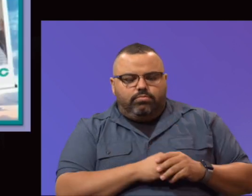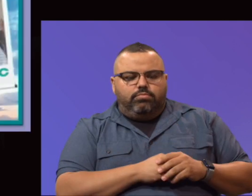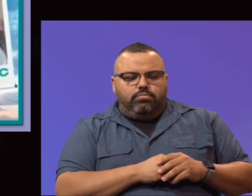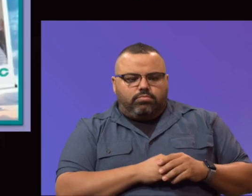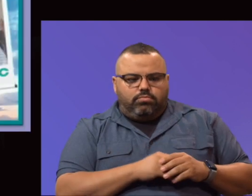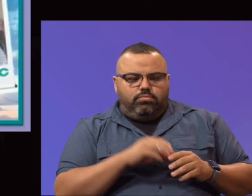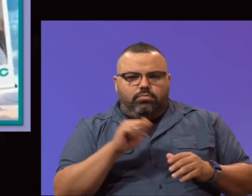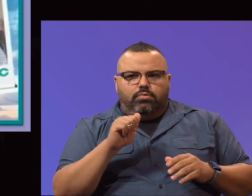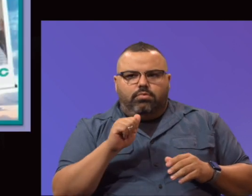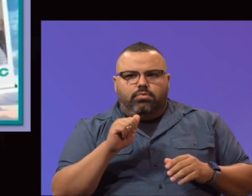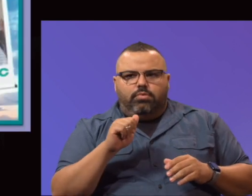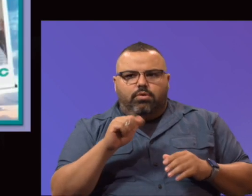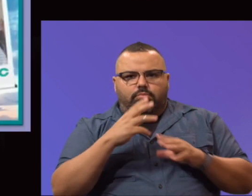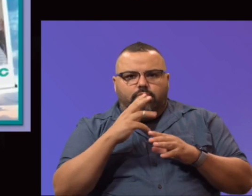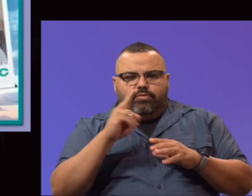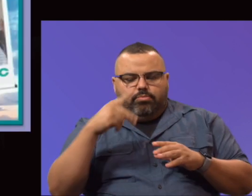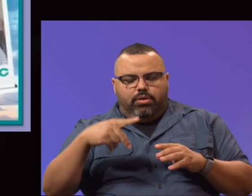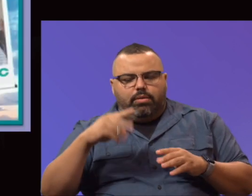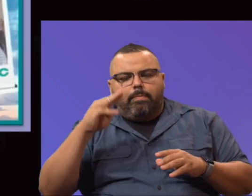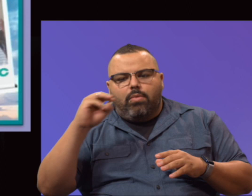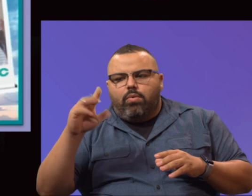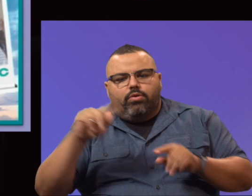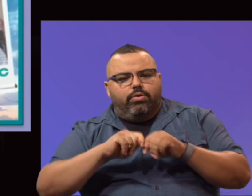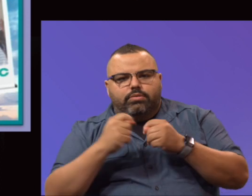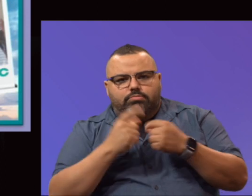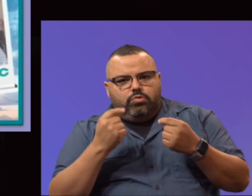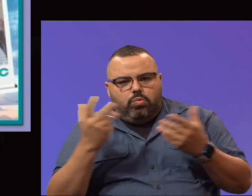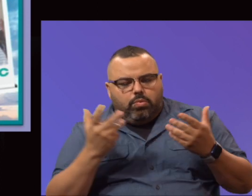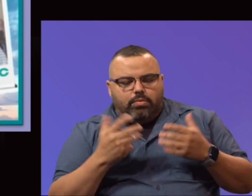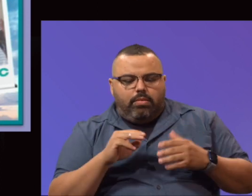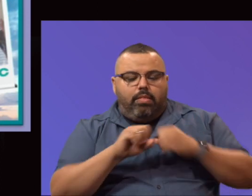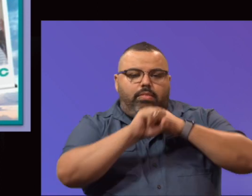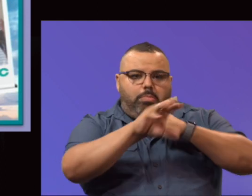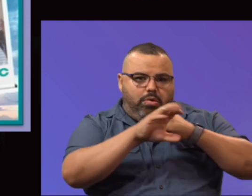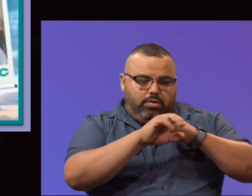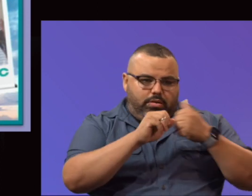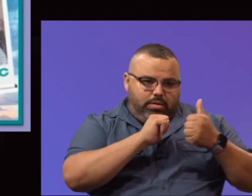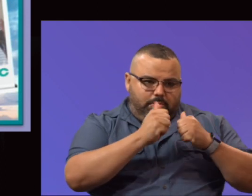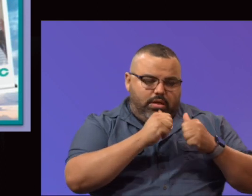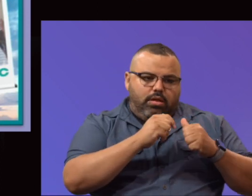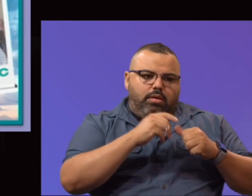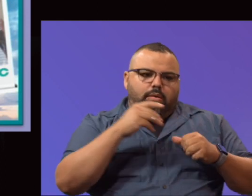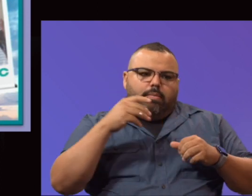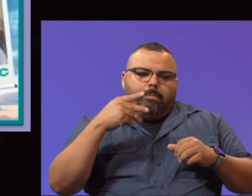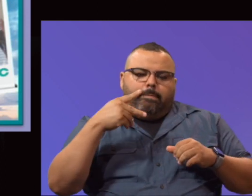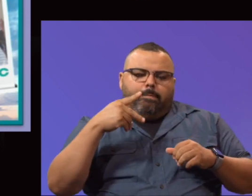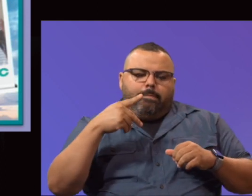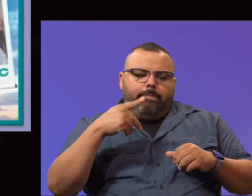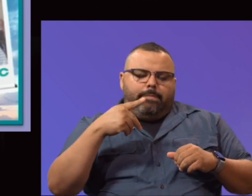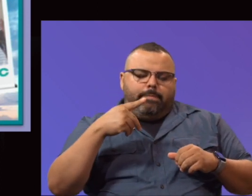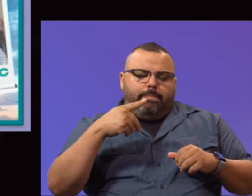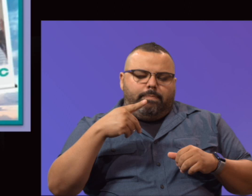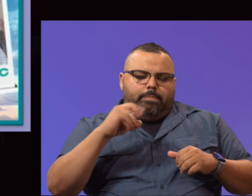campaign, Pound Worth It, they have highlighted the benefits of a college degree. EPCC is